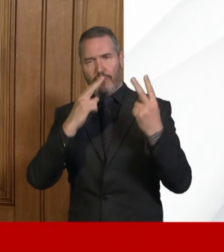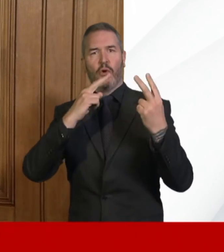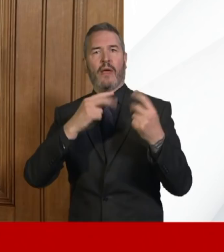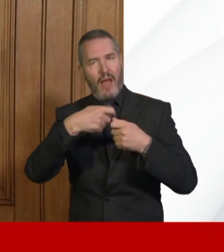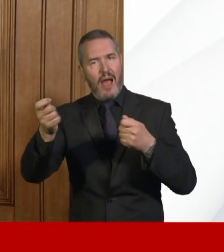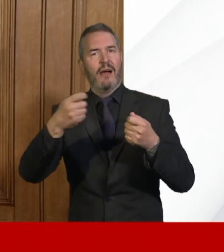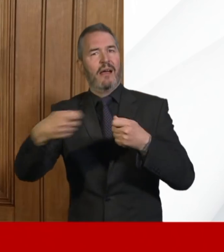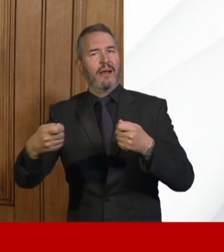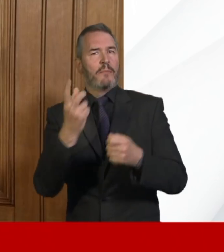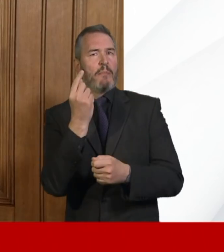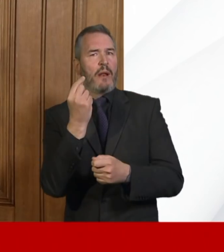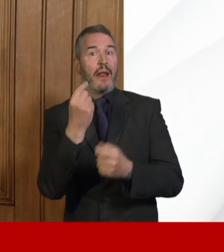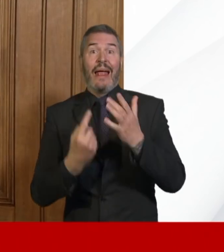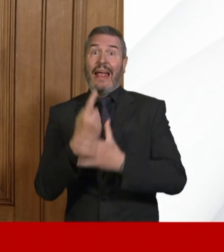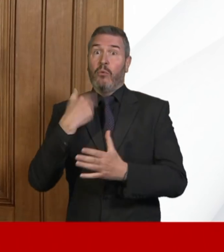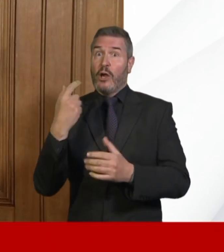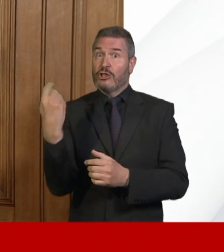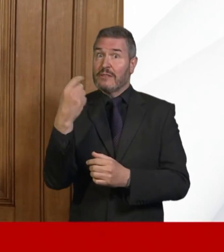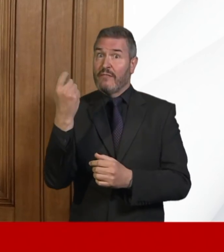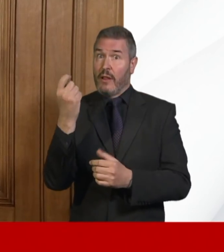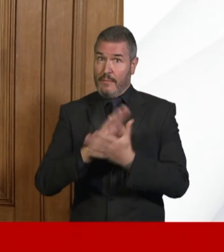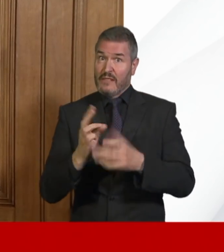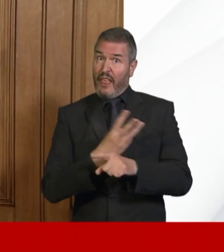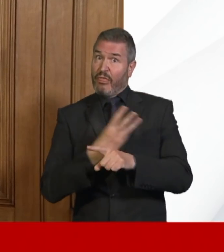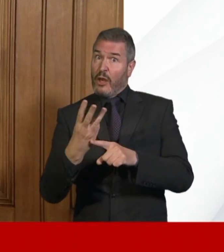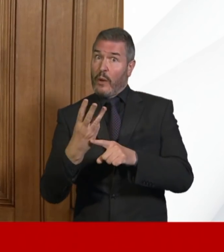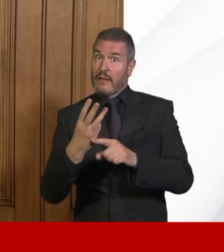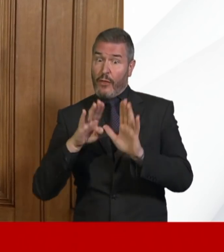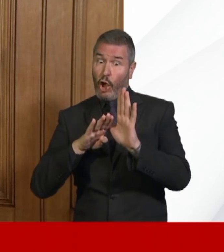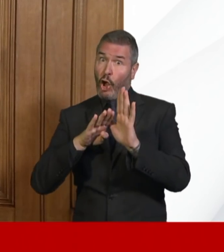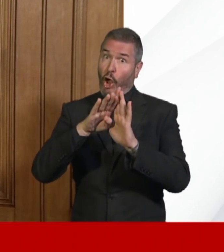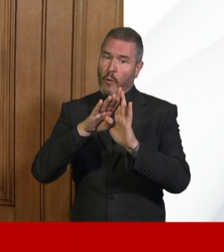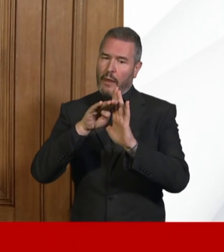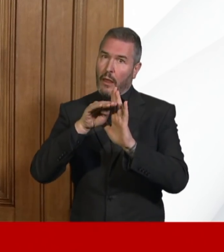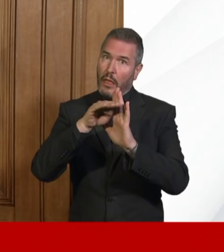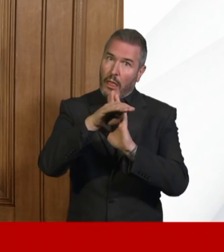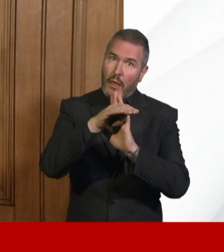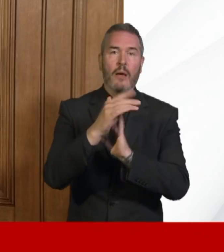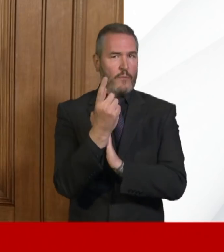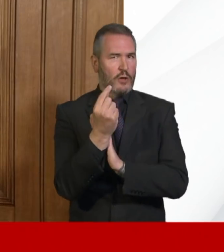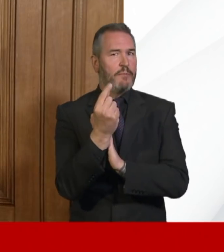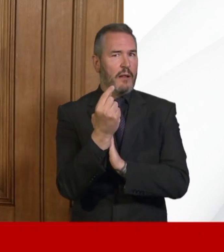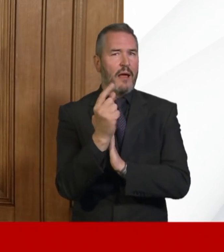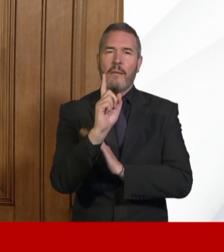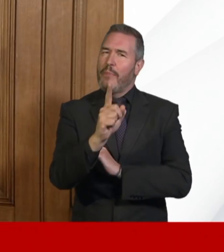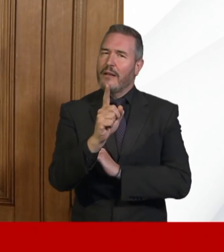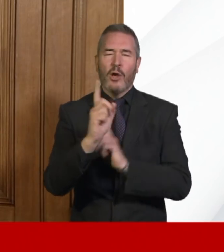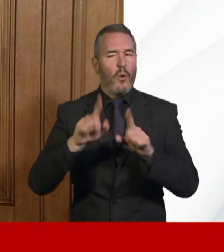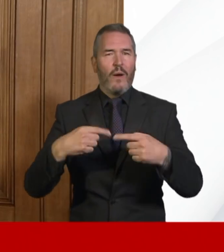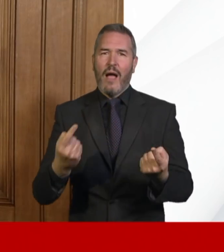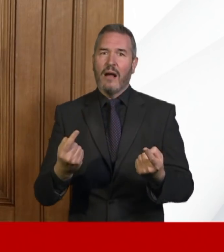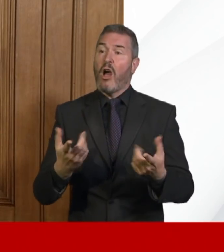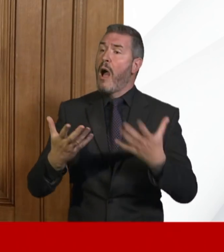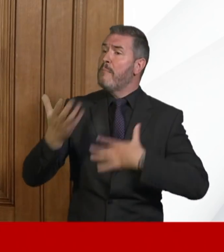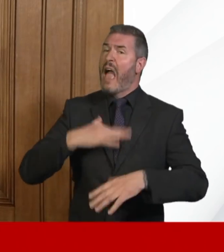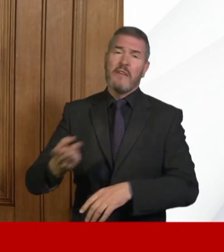successful, we will have squashed the top of that curve, which is brilliant. But we must not then suddenly revert